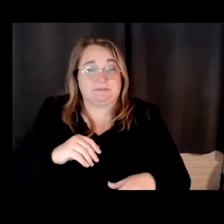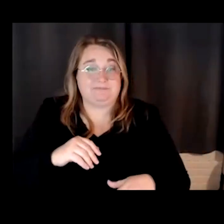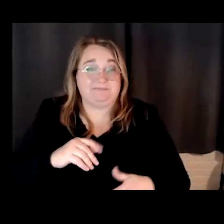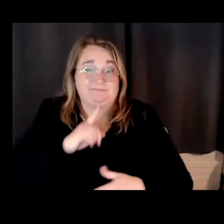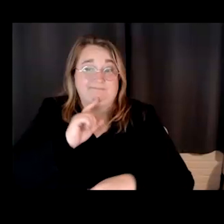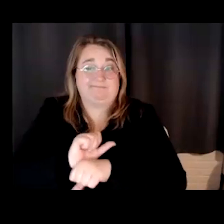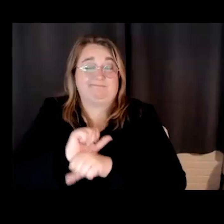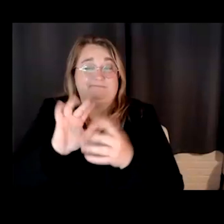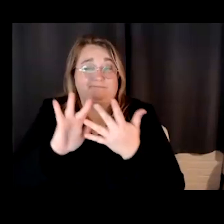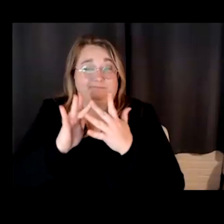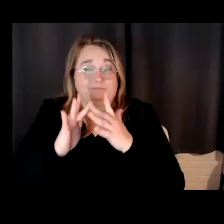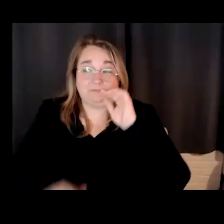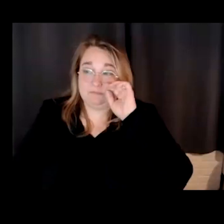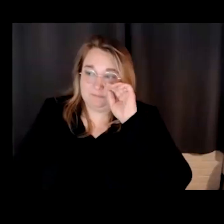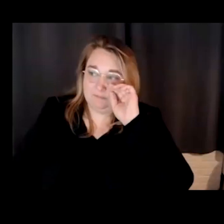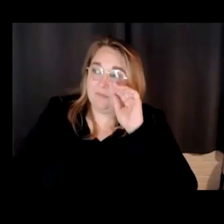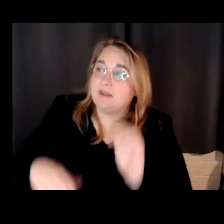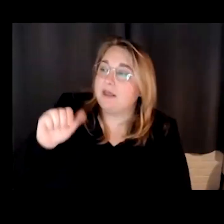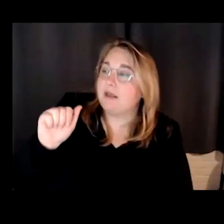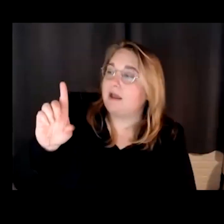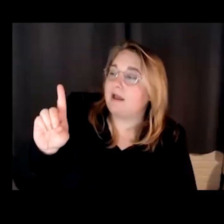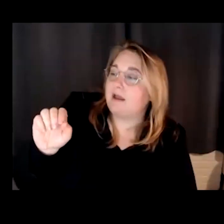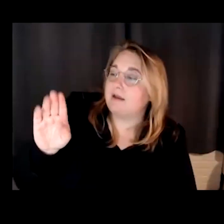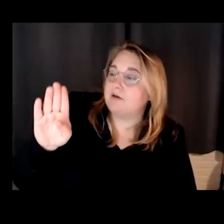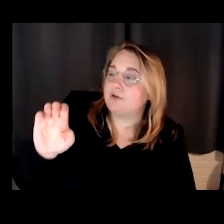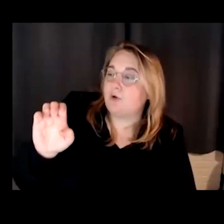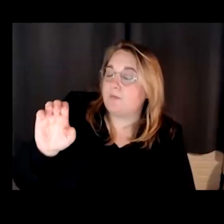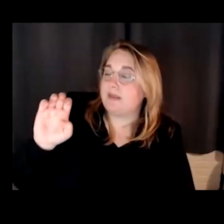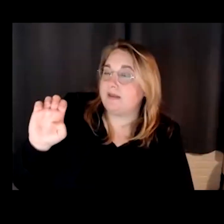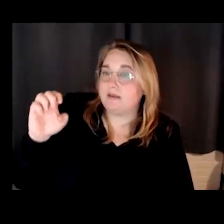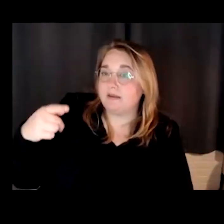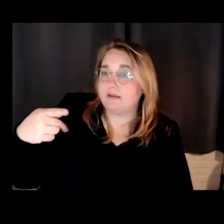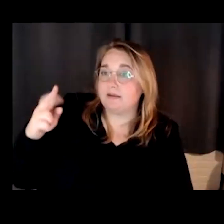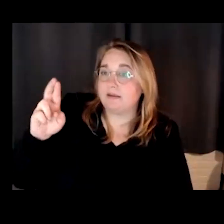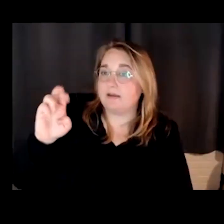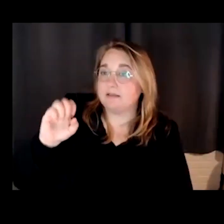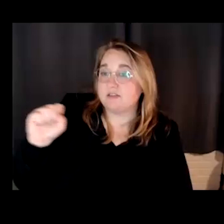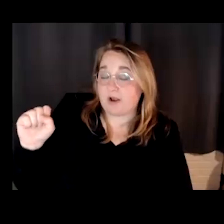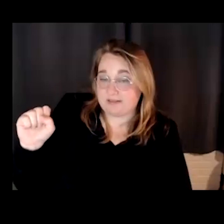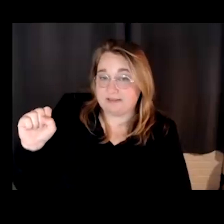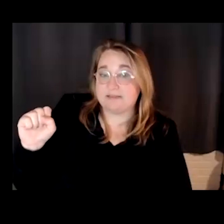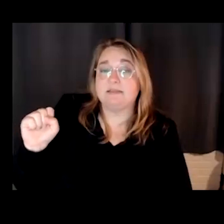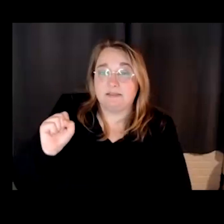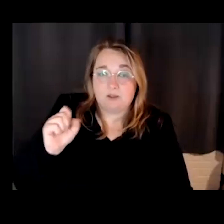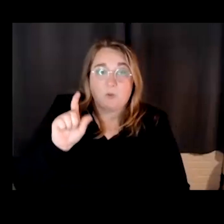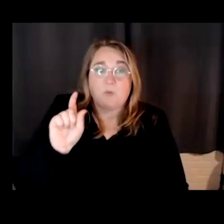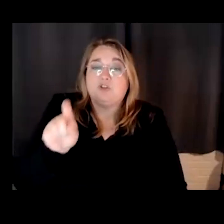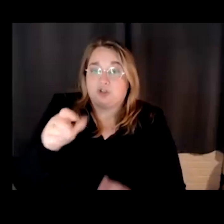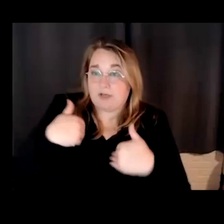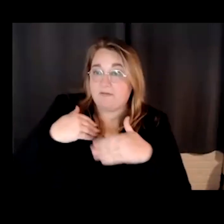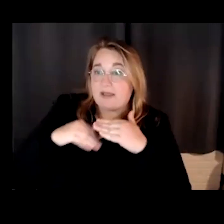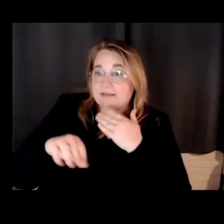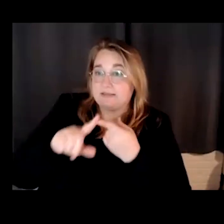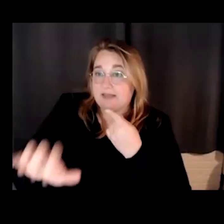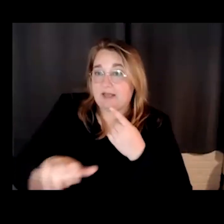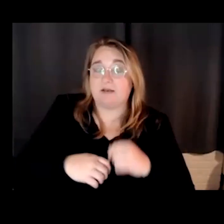That was called Adobe Express. Adobe Express. Okay. Thank you. Do we have access to that? We should. We have license, right?